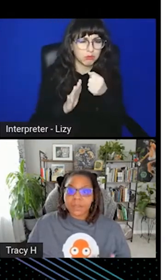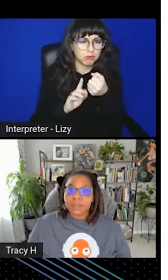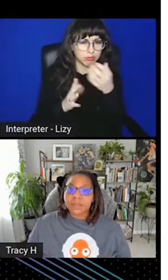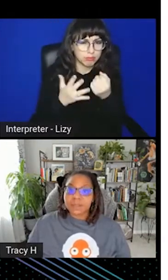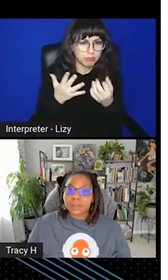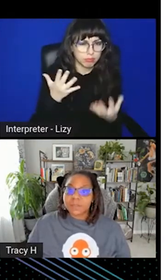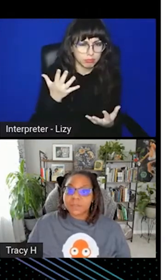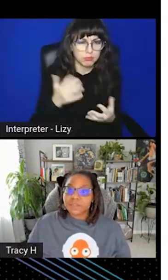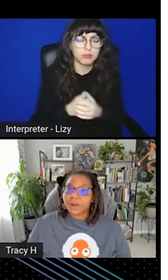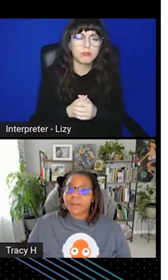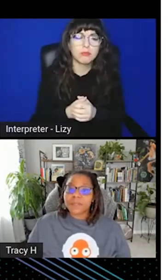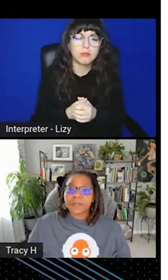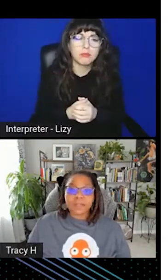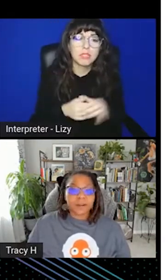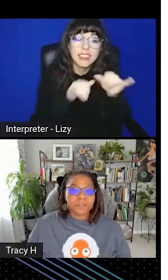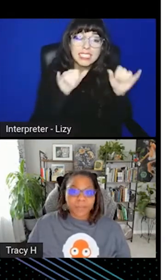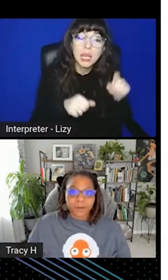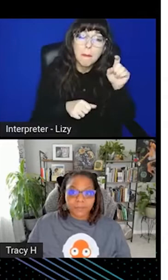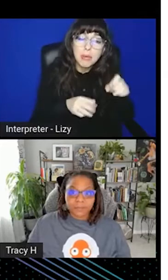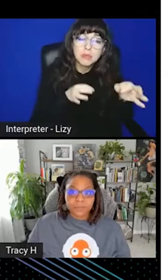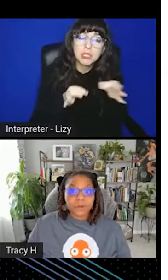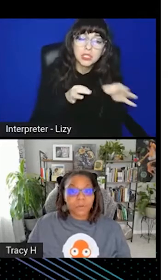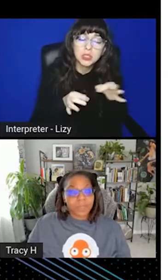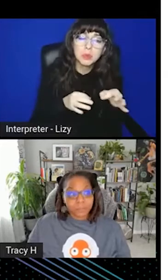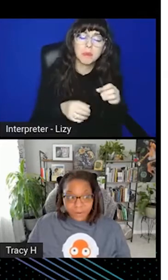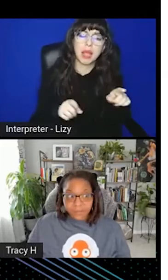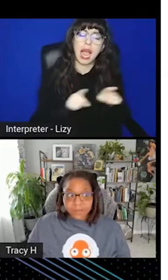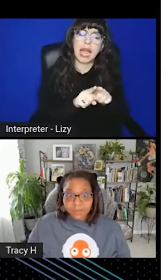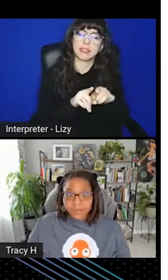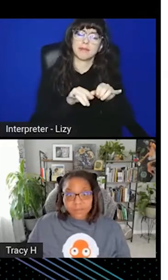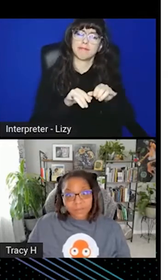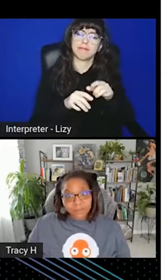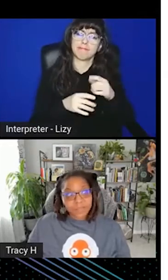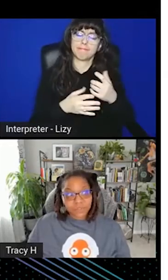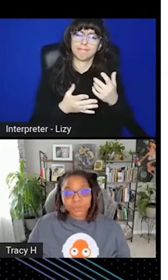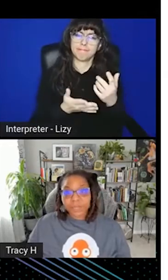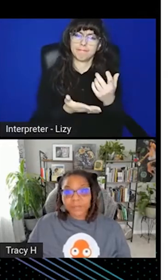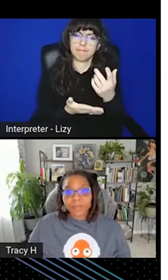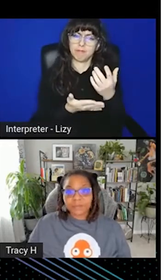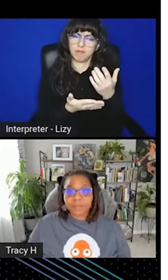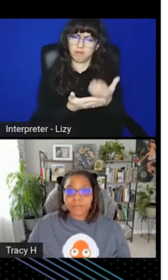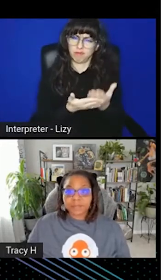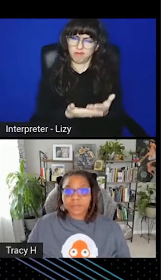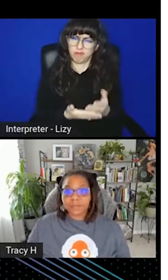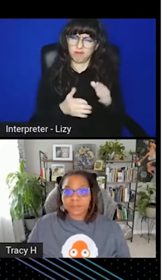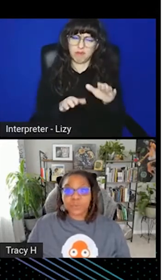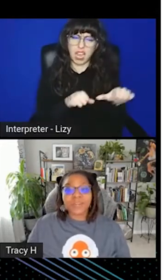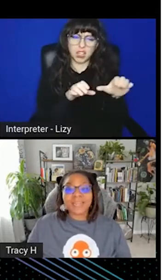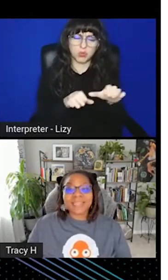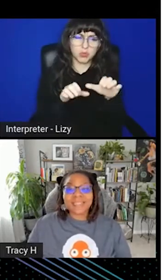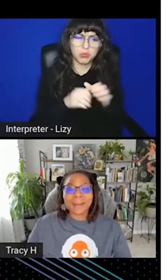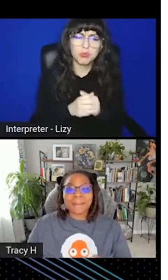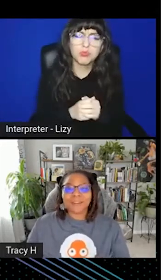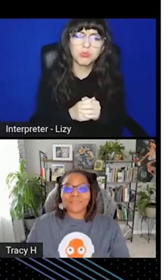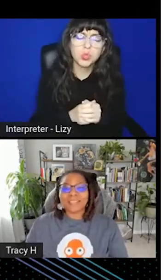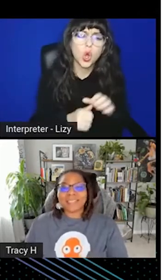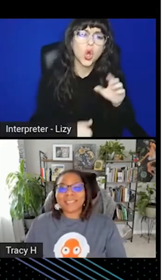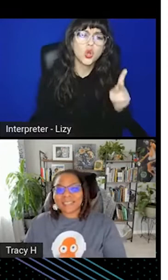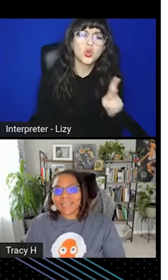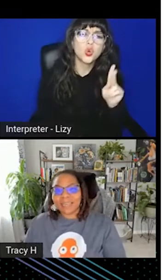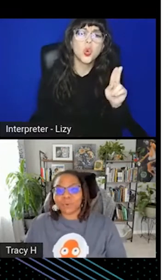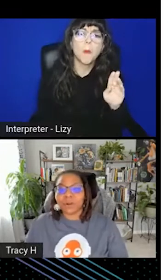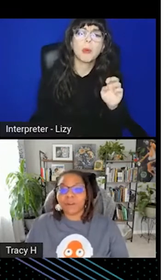The system must be described in a declarative manner. So in practice, this typically means Kubernetes manifests.